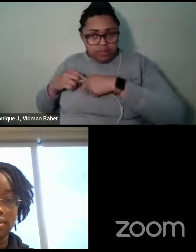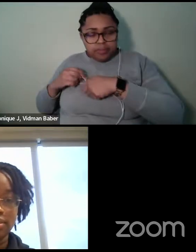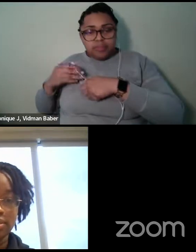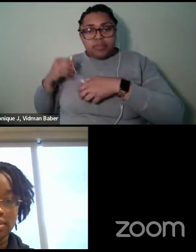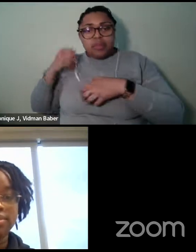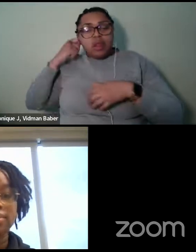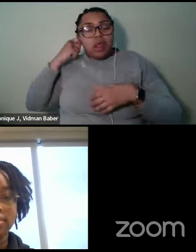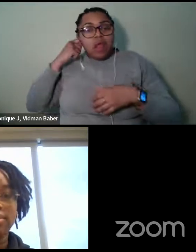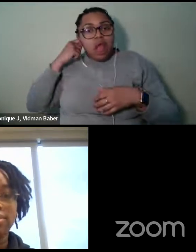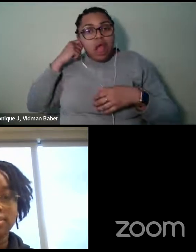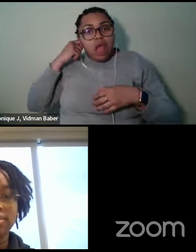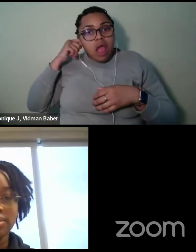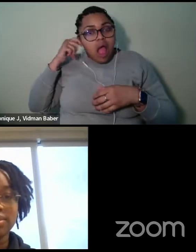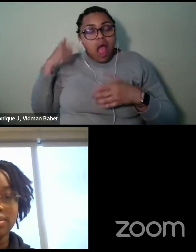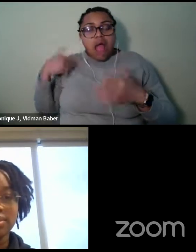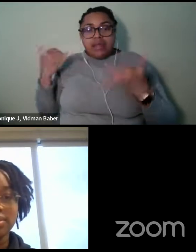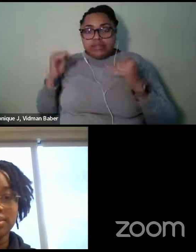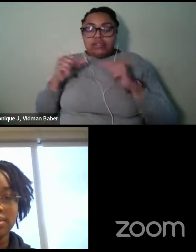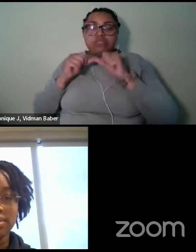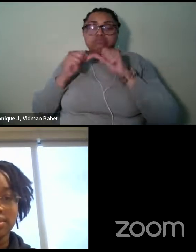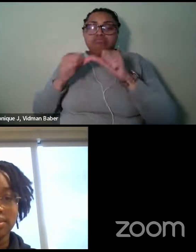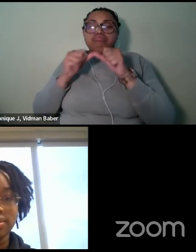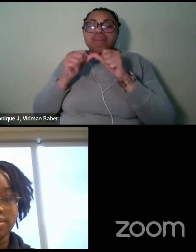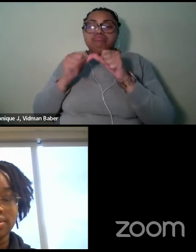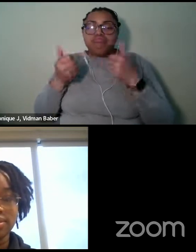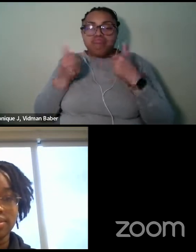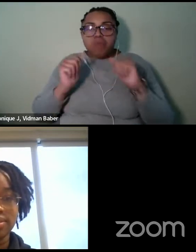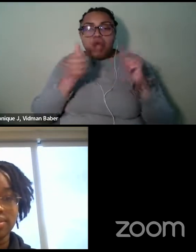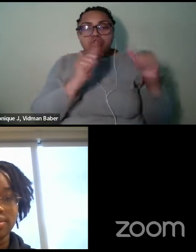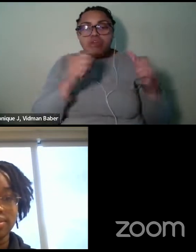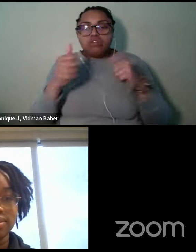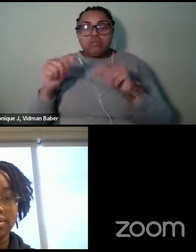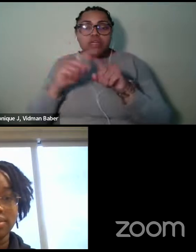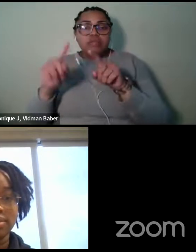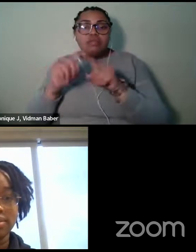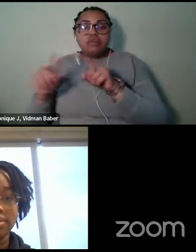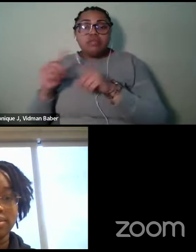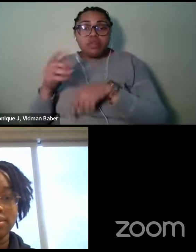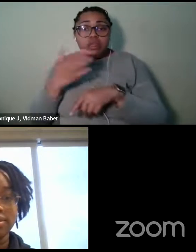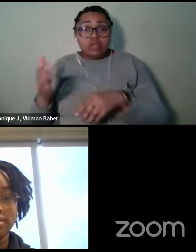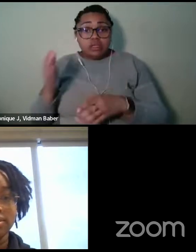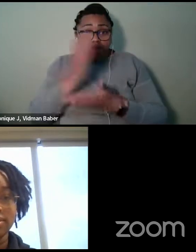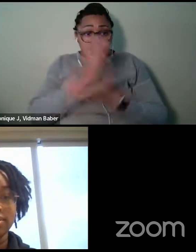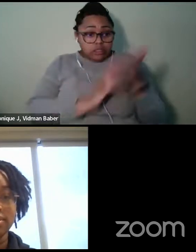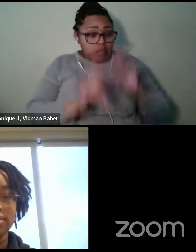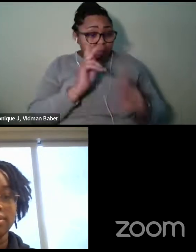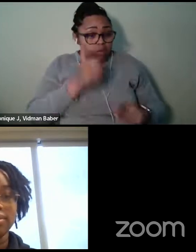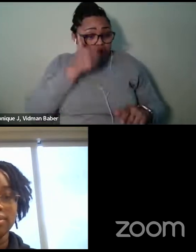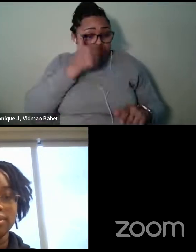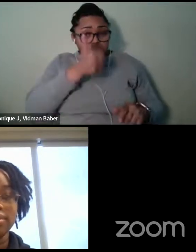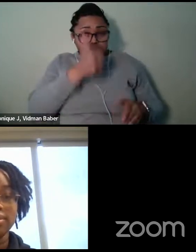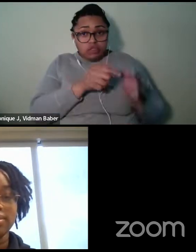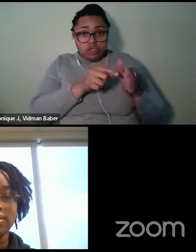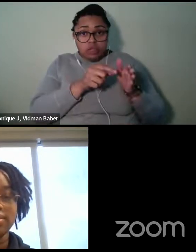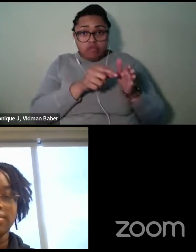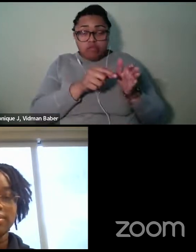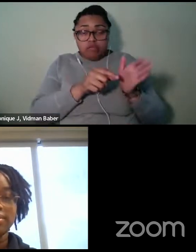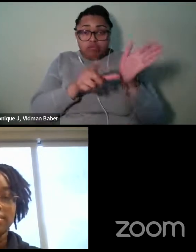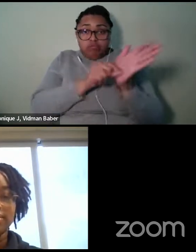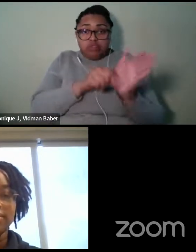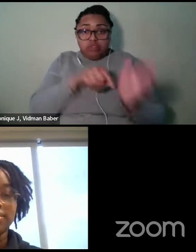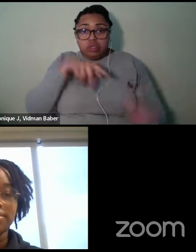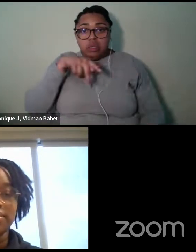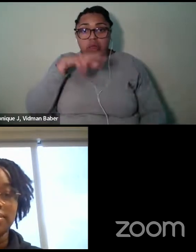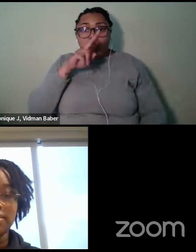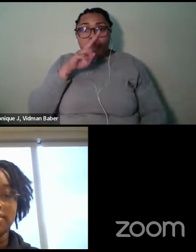keep trying. I try different things. There are people who go the self-publishing route. So you don't have to just